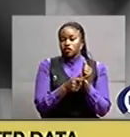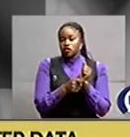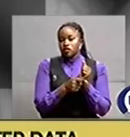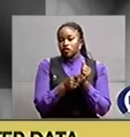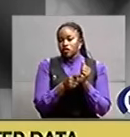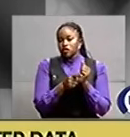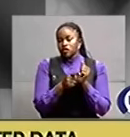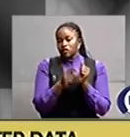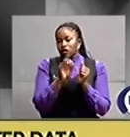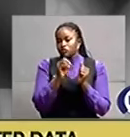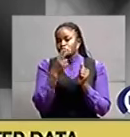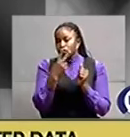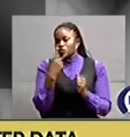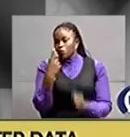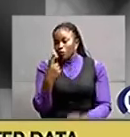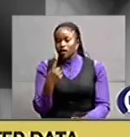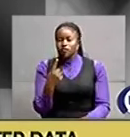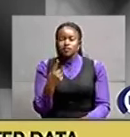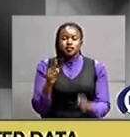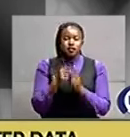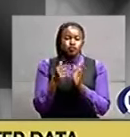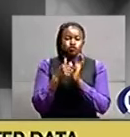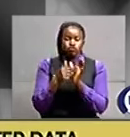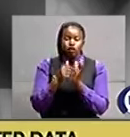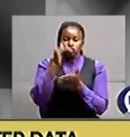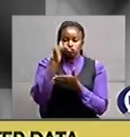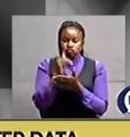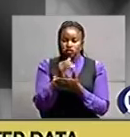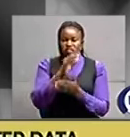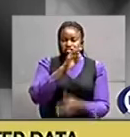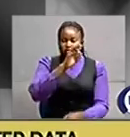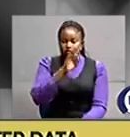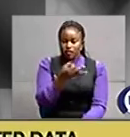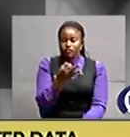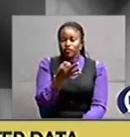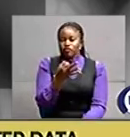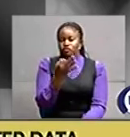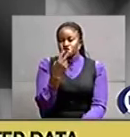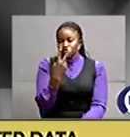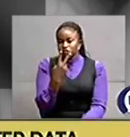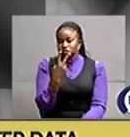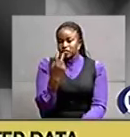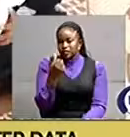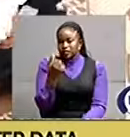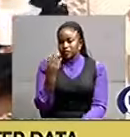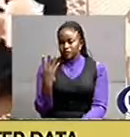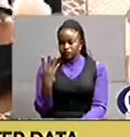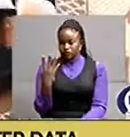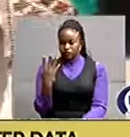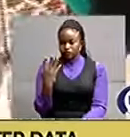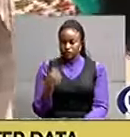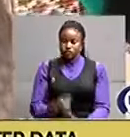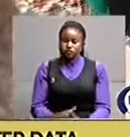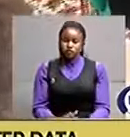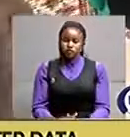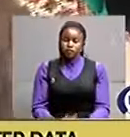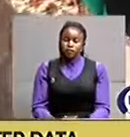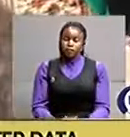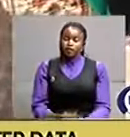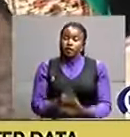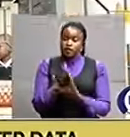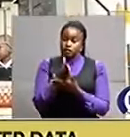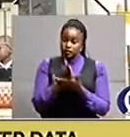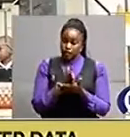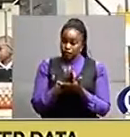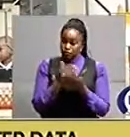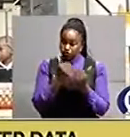2017, indicating a decrease by 3,264. Some of such